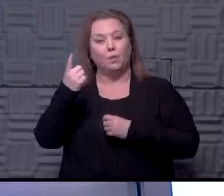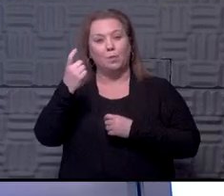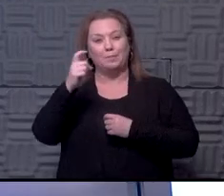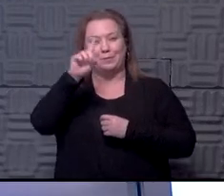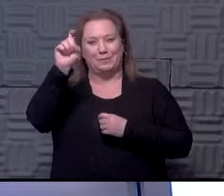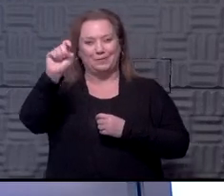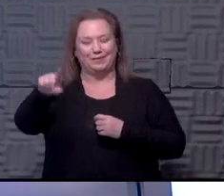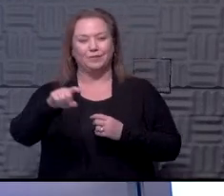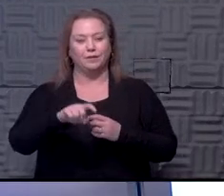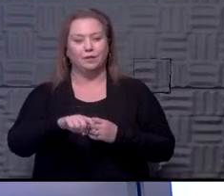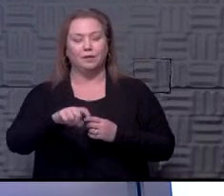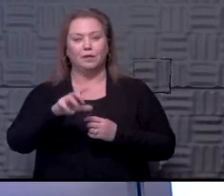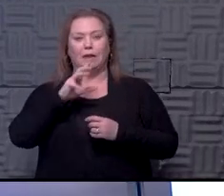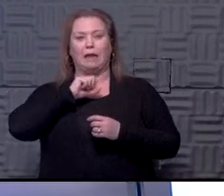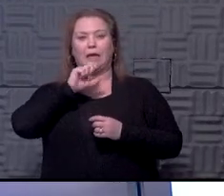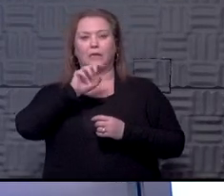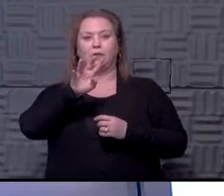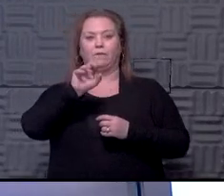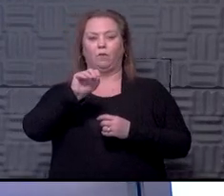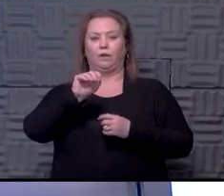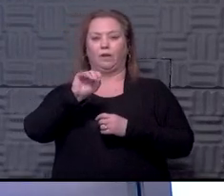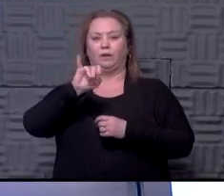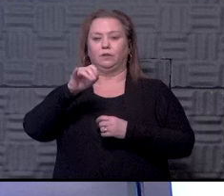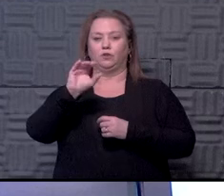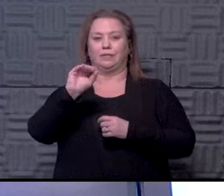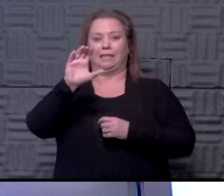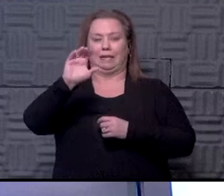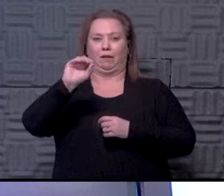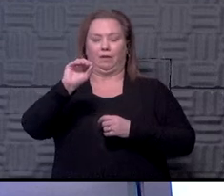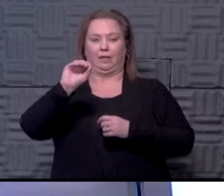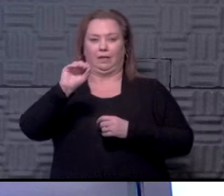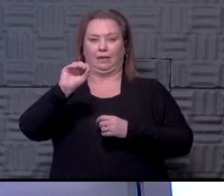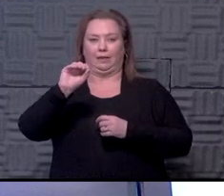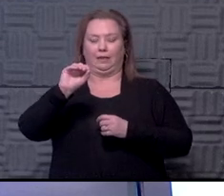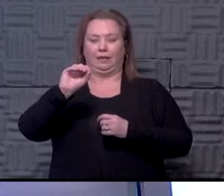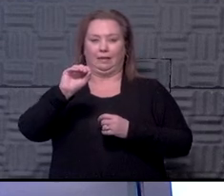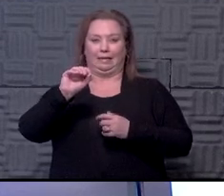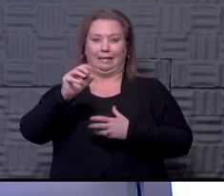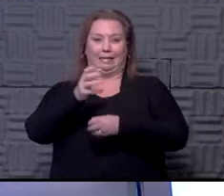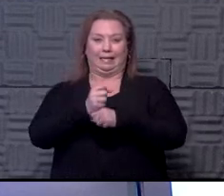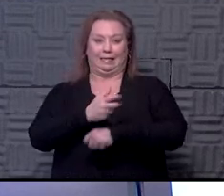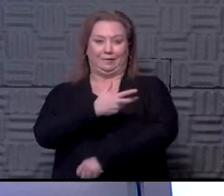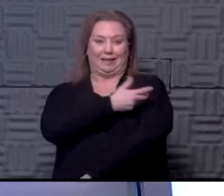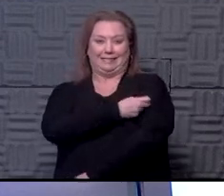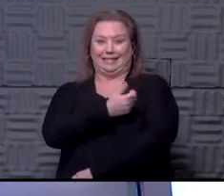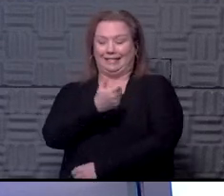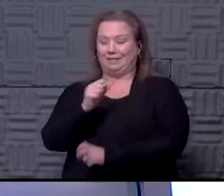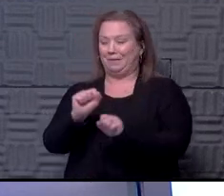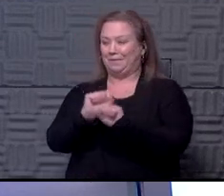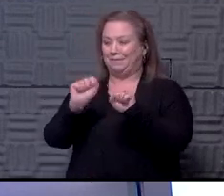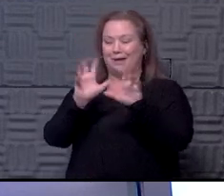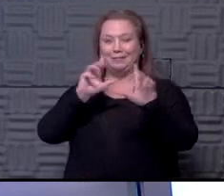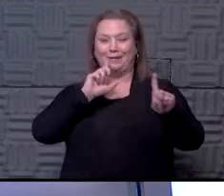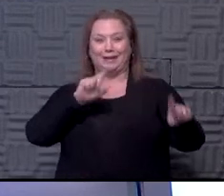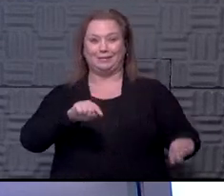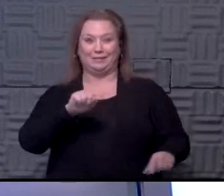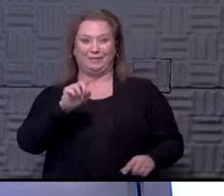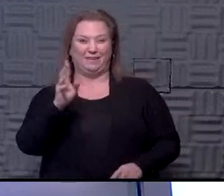wants to know when someone in their mid-40s in Johnson County might reasonably expect to get vaccinated. Do you know the magic answer?